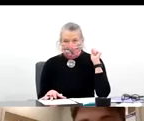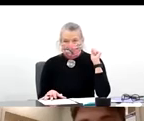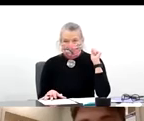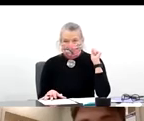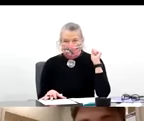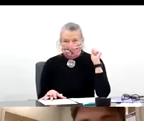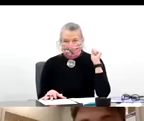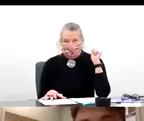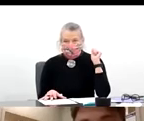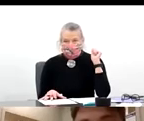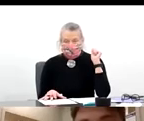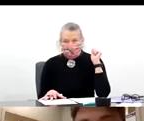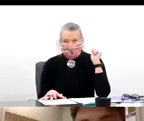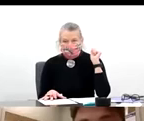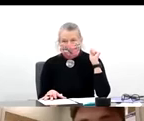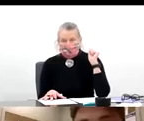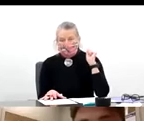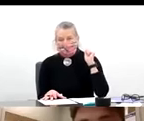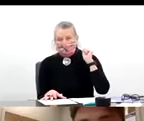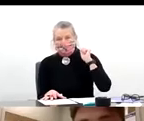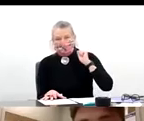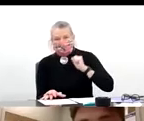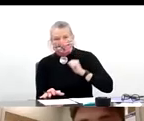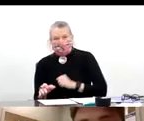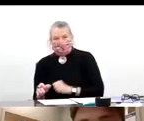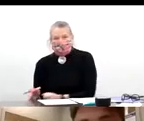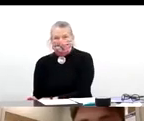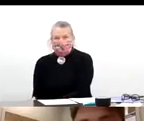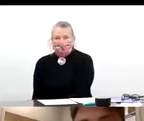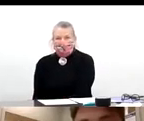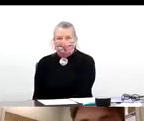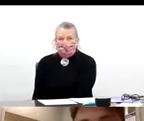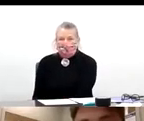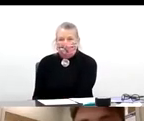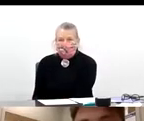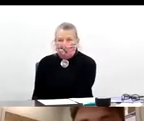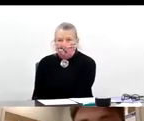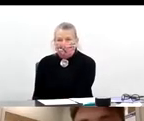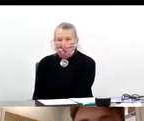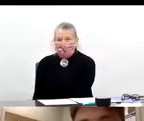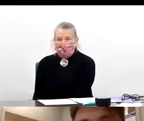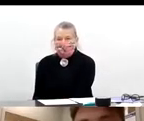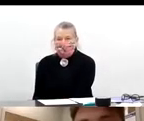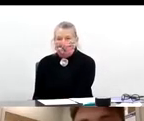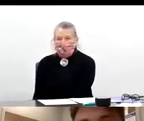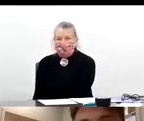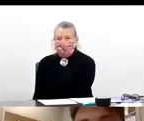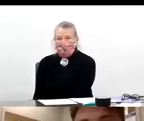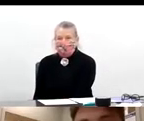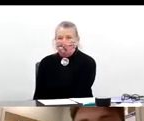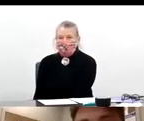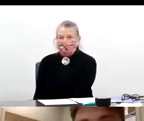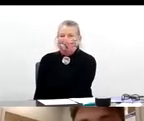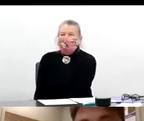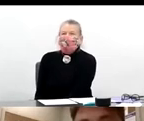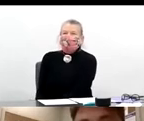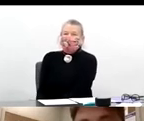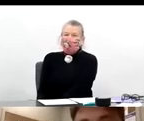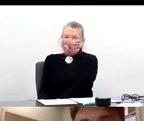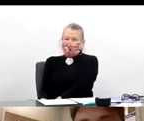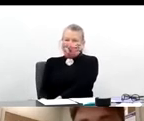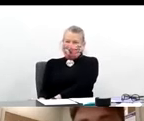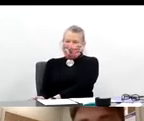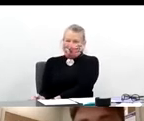unusual time. So I want to restrict my comments to about, you say about two hours, Sally? Is that what I have?